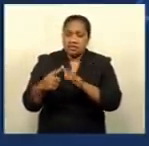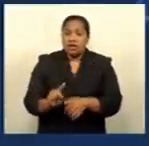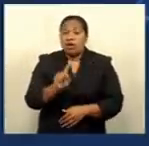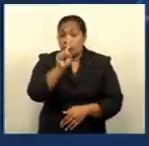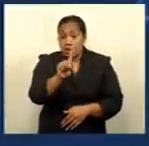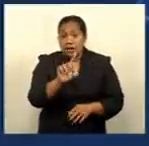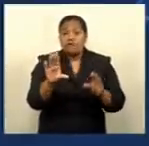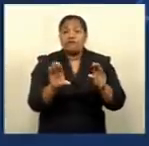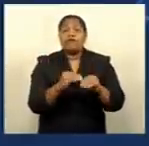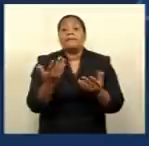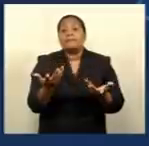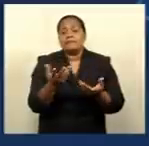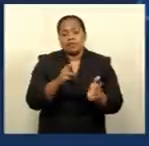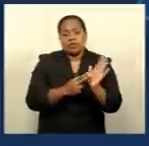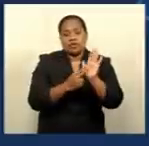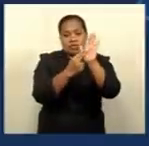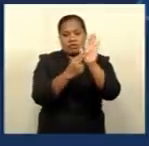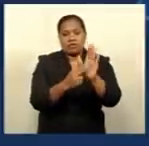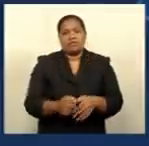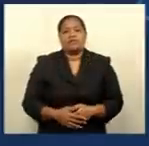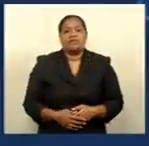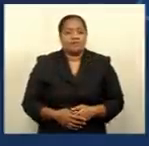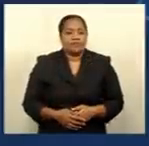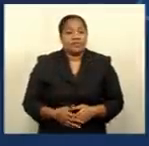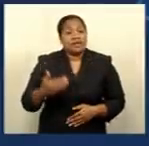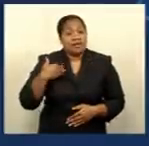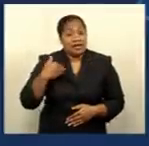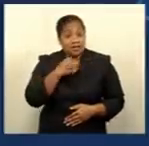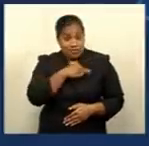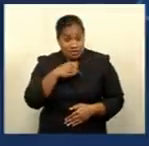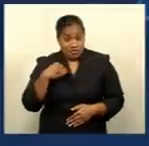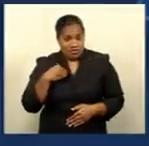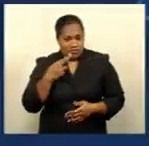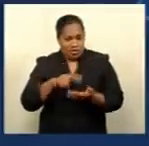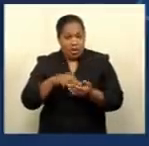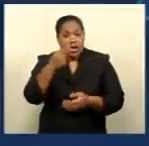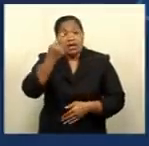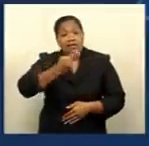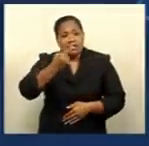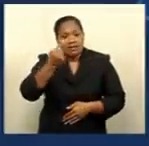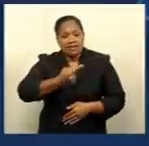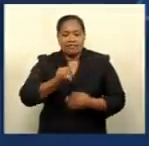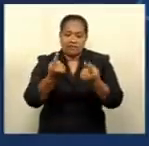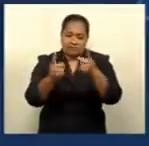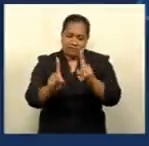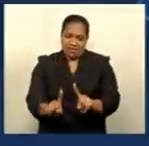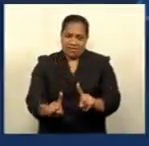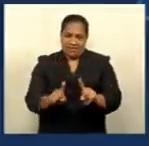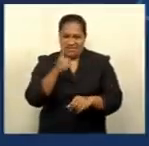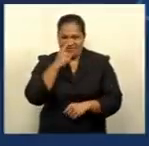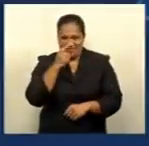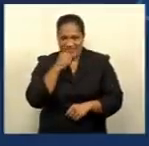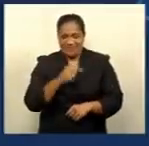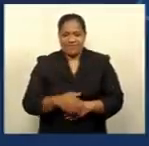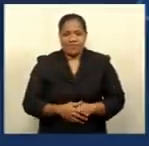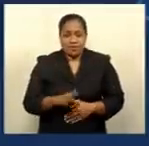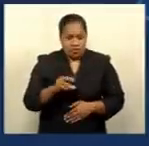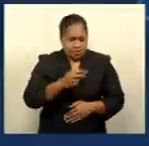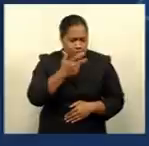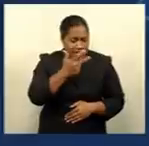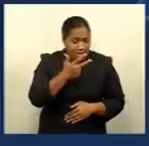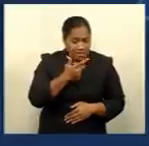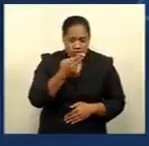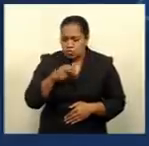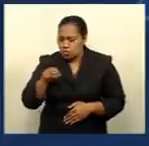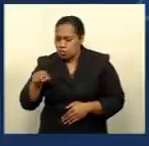is from the northern division. The health ministry also recorded 11 COVID-19 deaths between the 18th to the